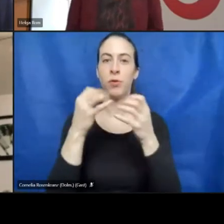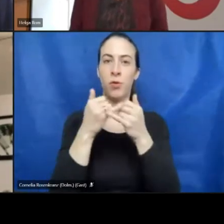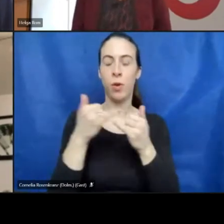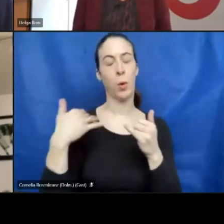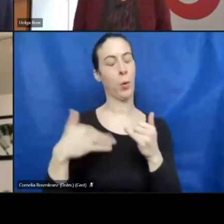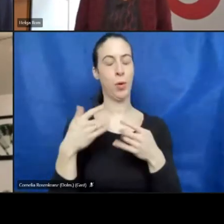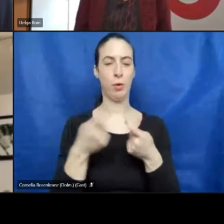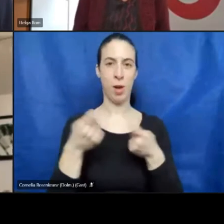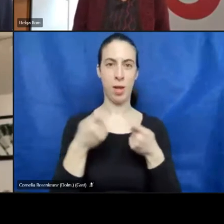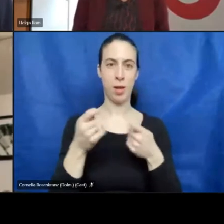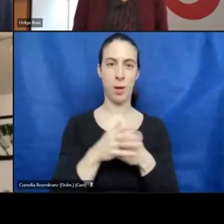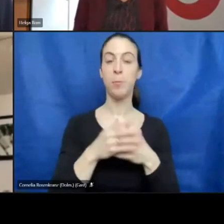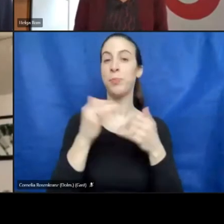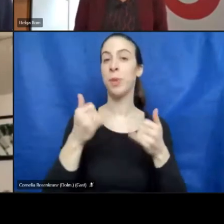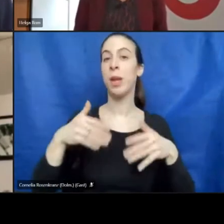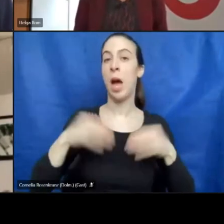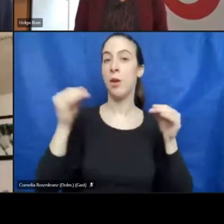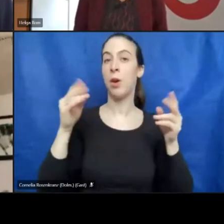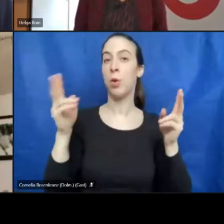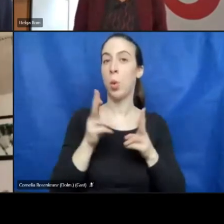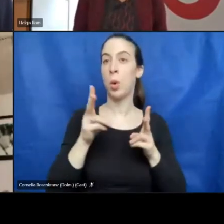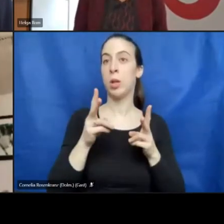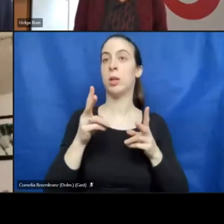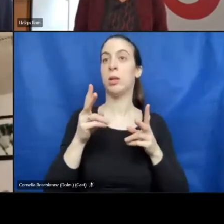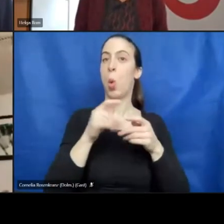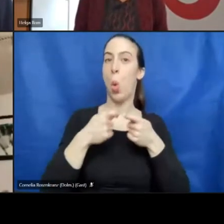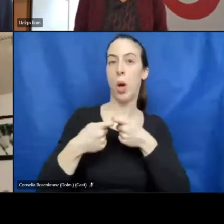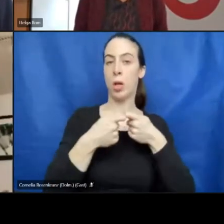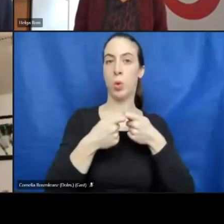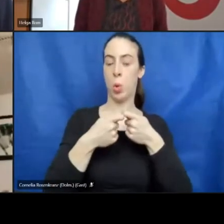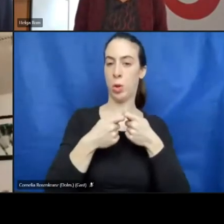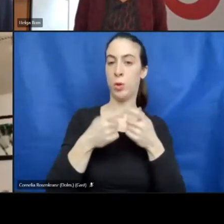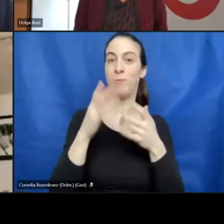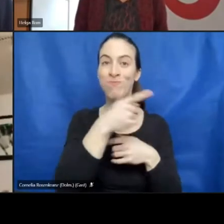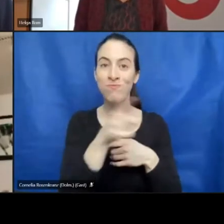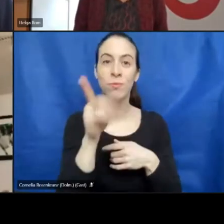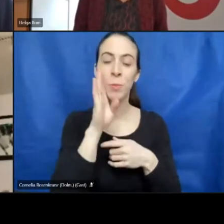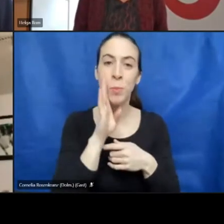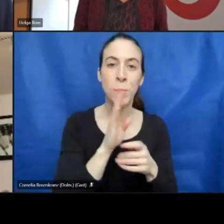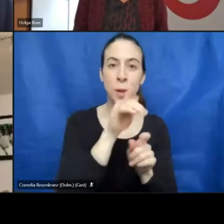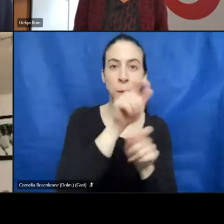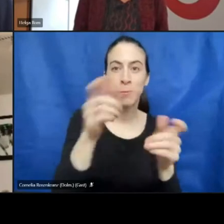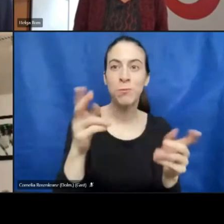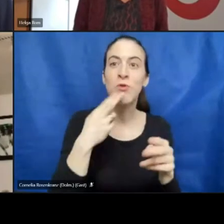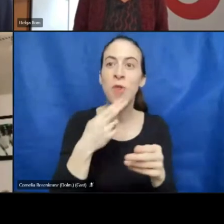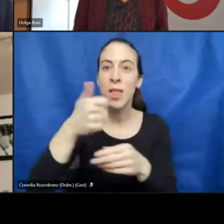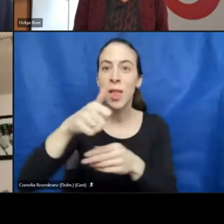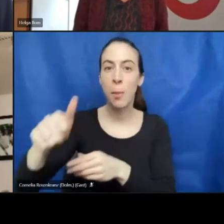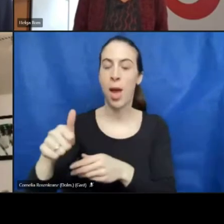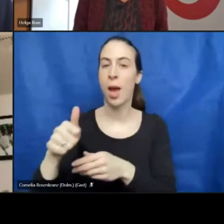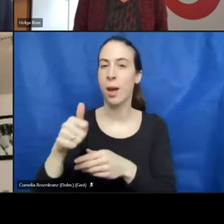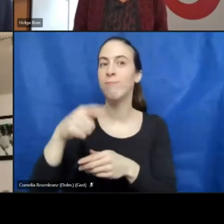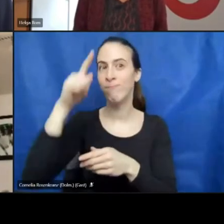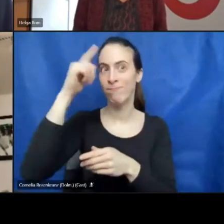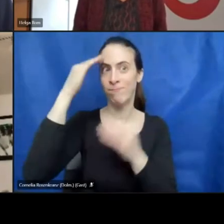operative notes about this session. Ladies and gentlemen, please note that this session is recorded.